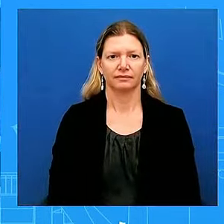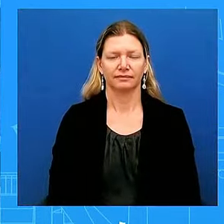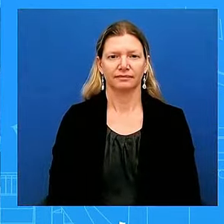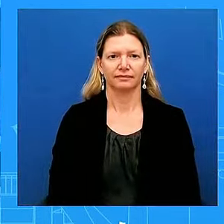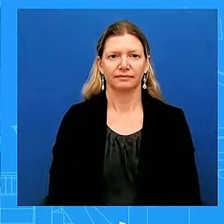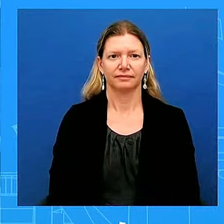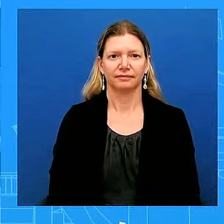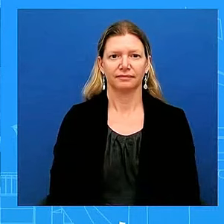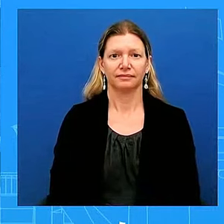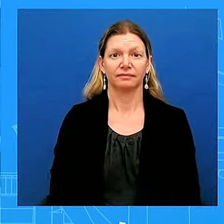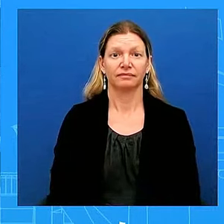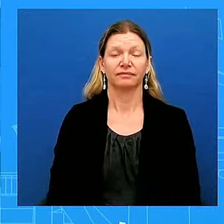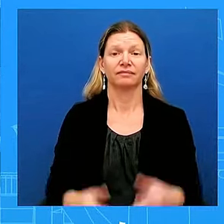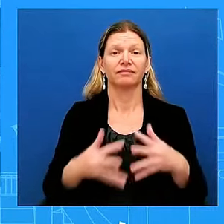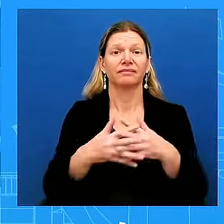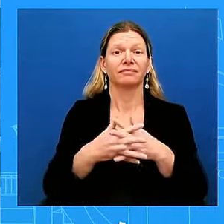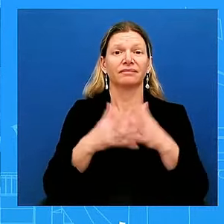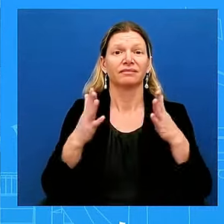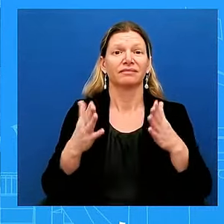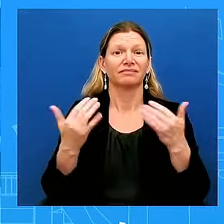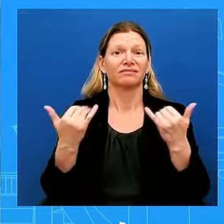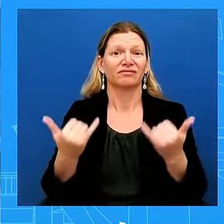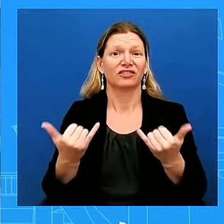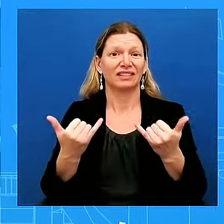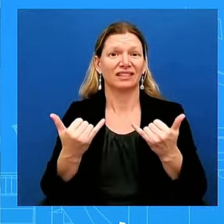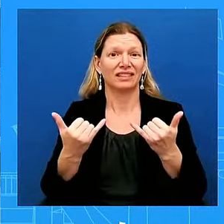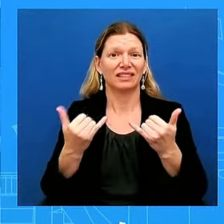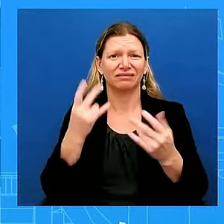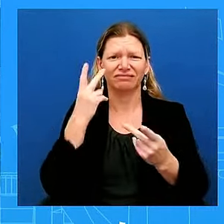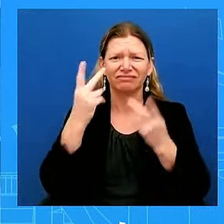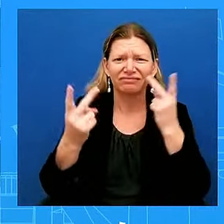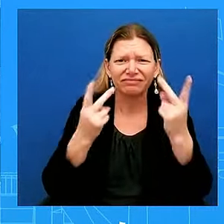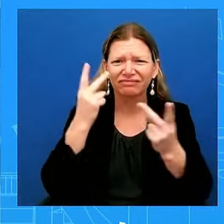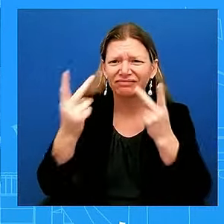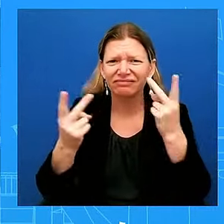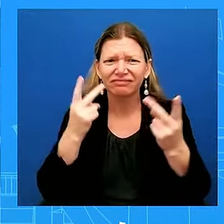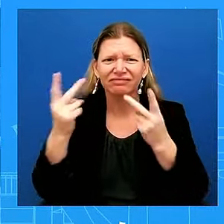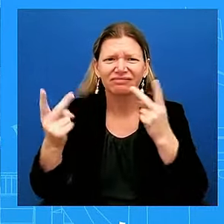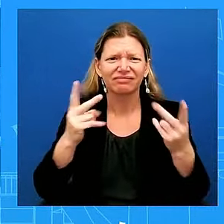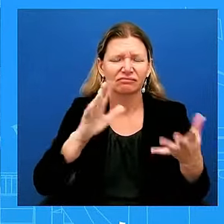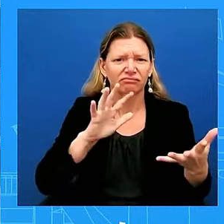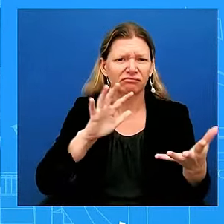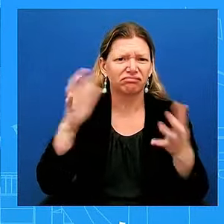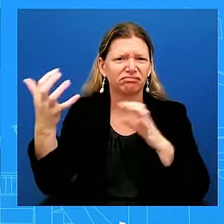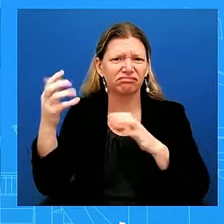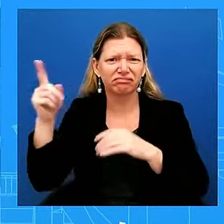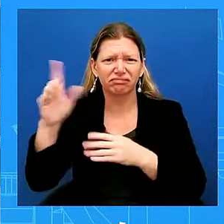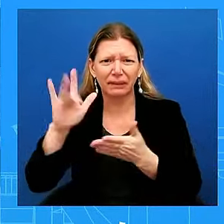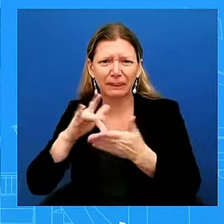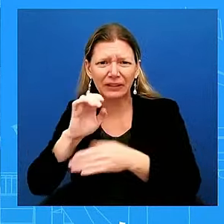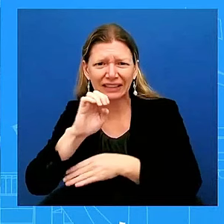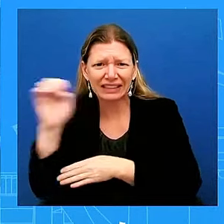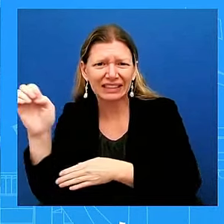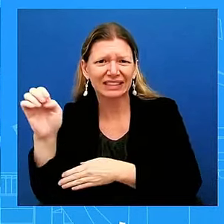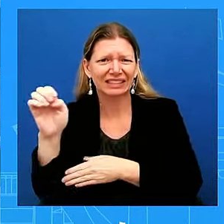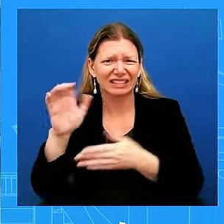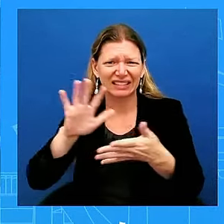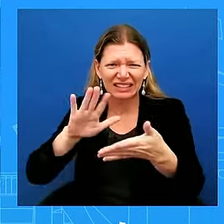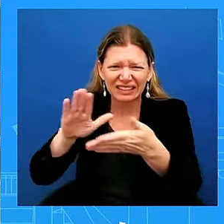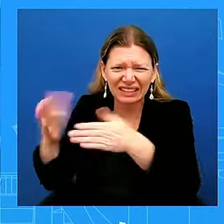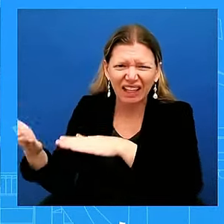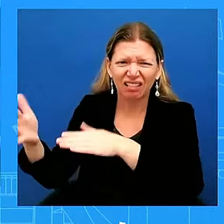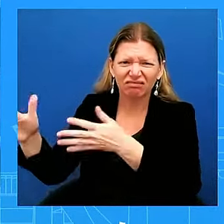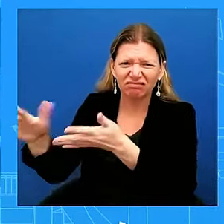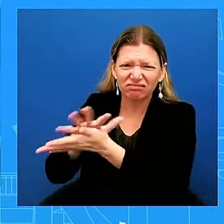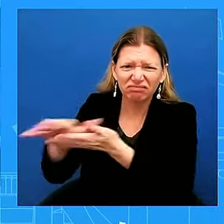seeing chaos in the Middle East, death and destruction from Helene, and now a port worker strike. And I'm curious for